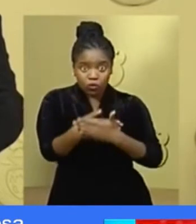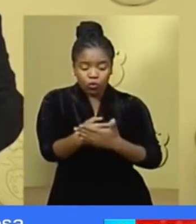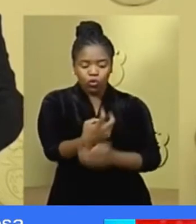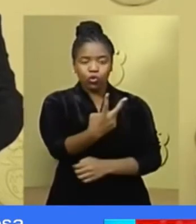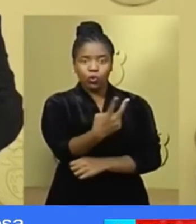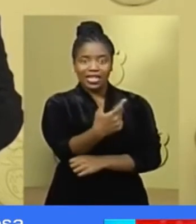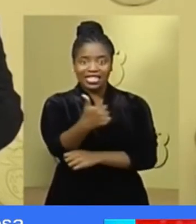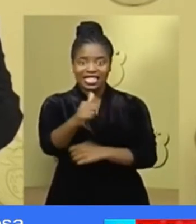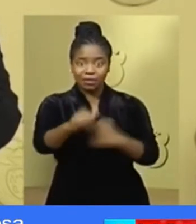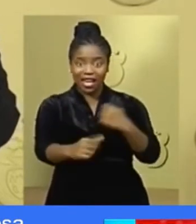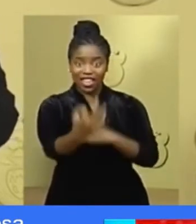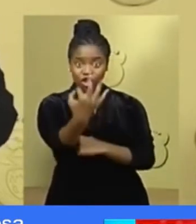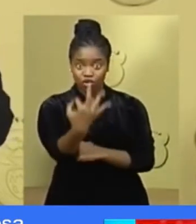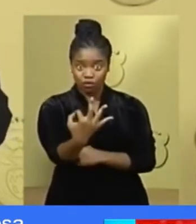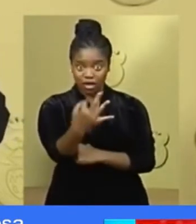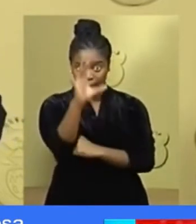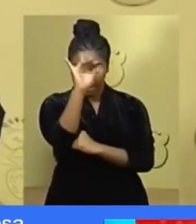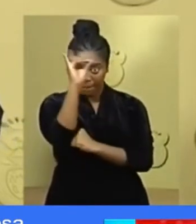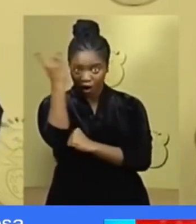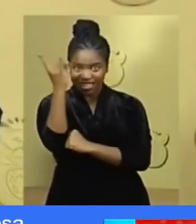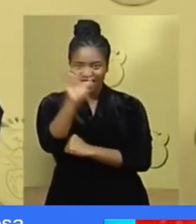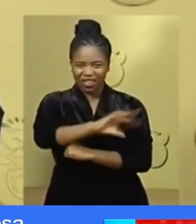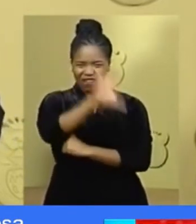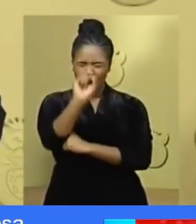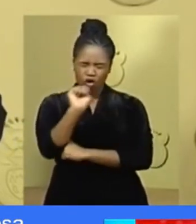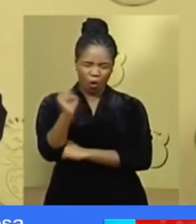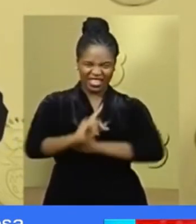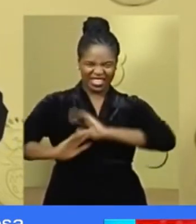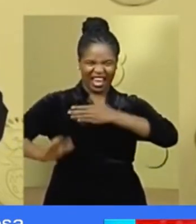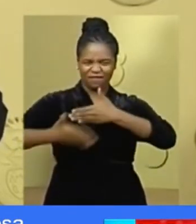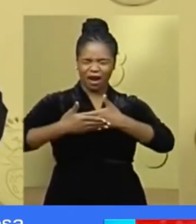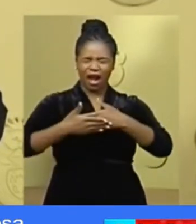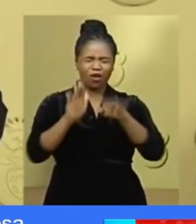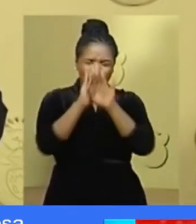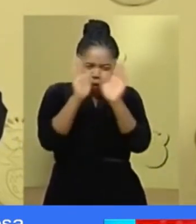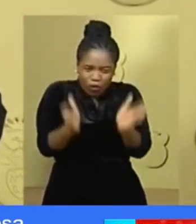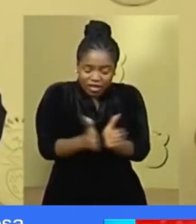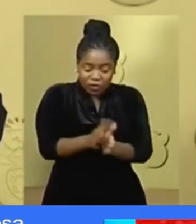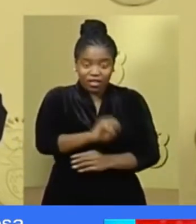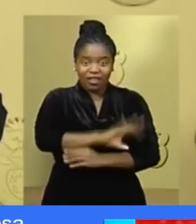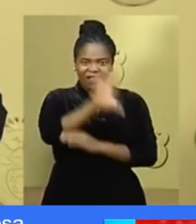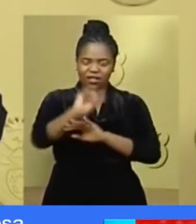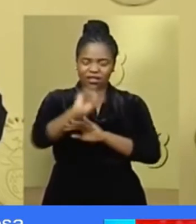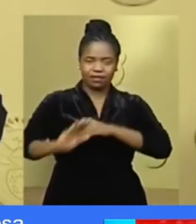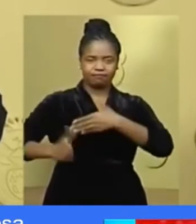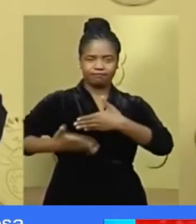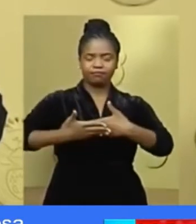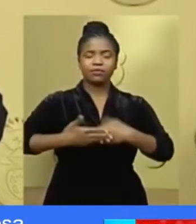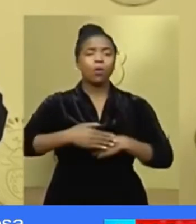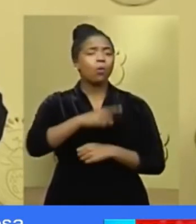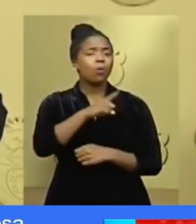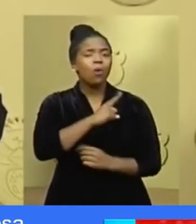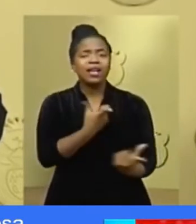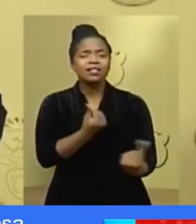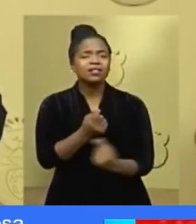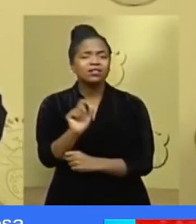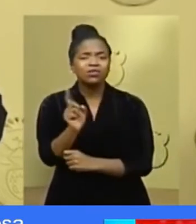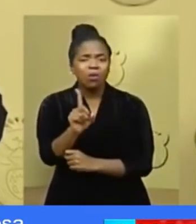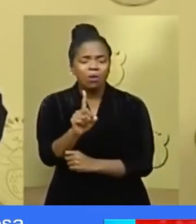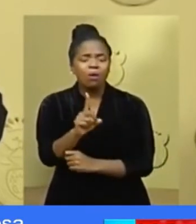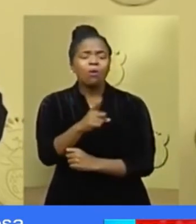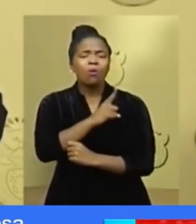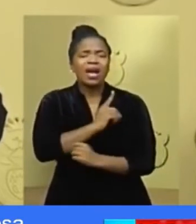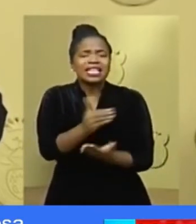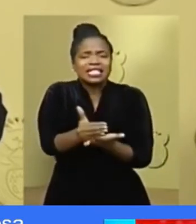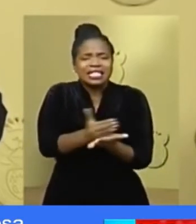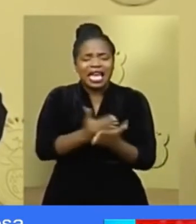the 26th of March. This is a decisive measure to save lives of South Africans from infection